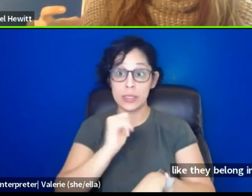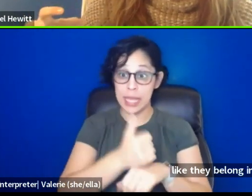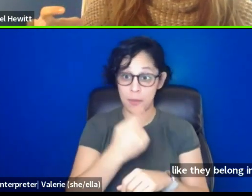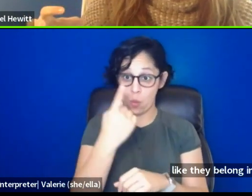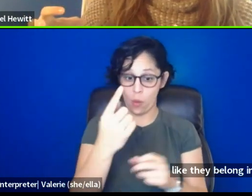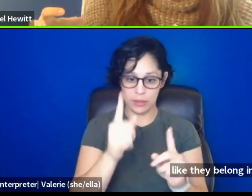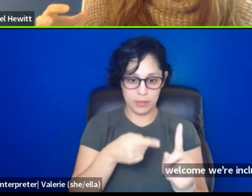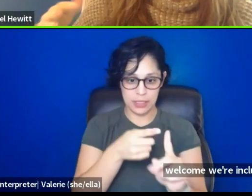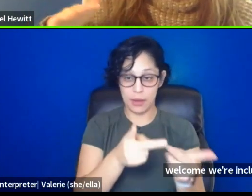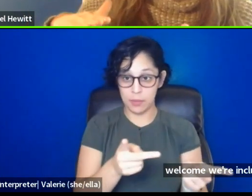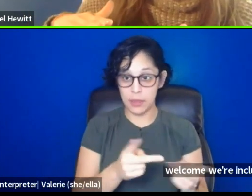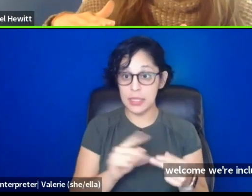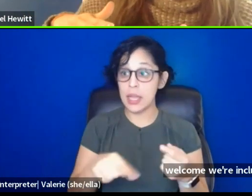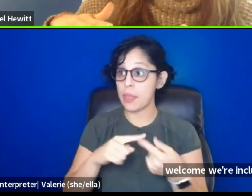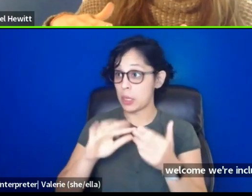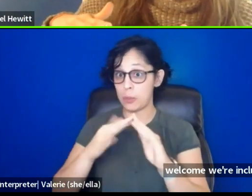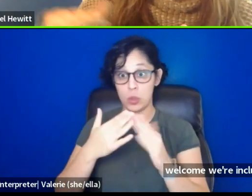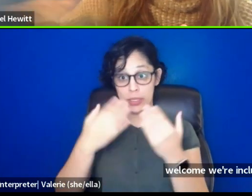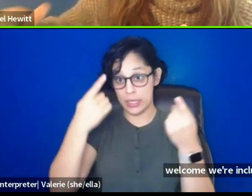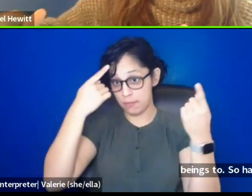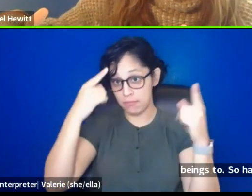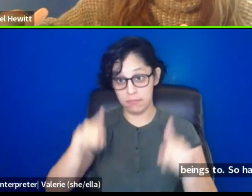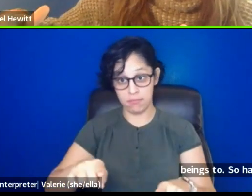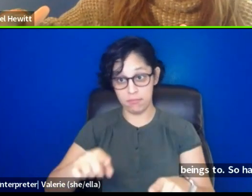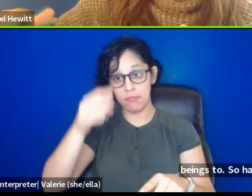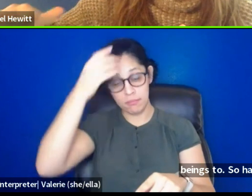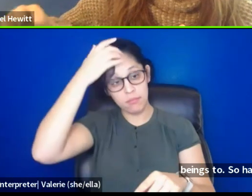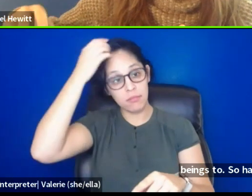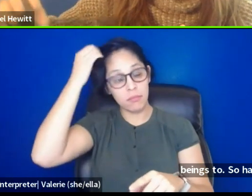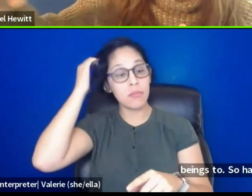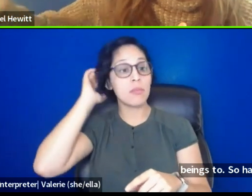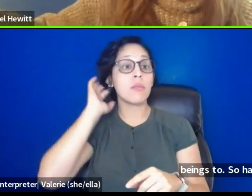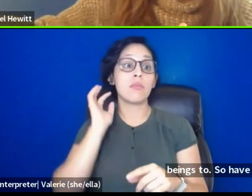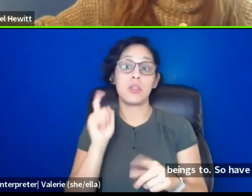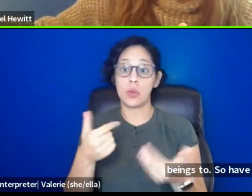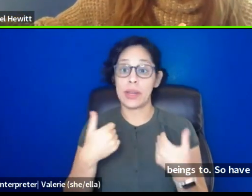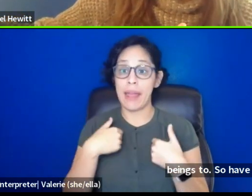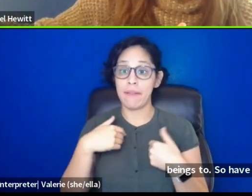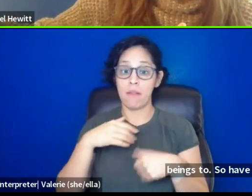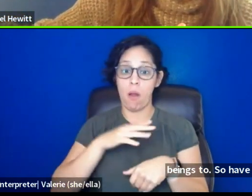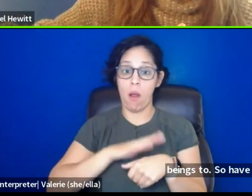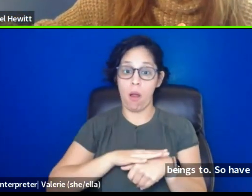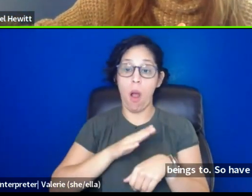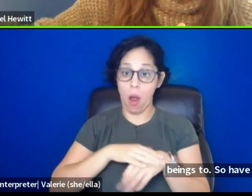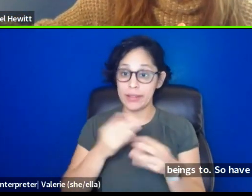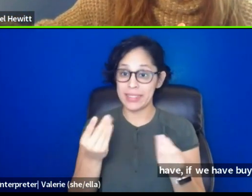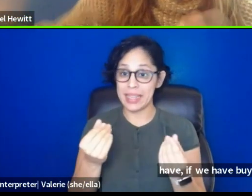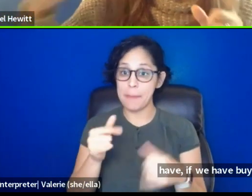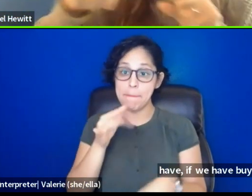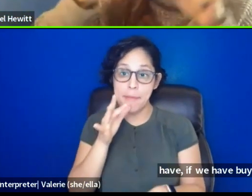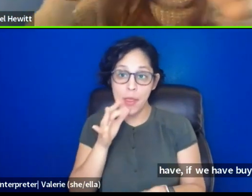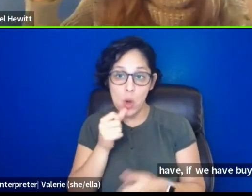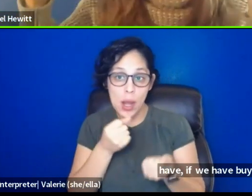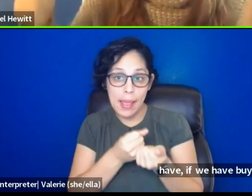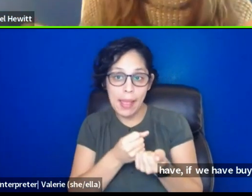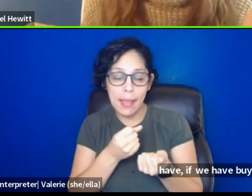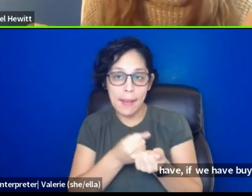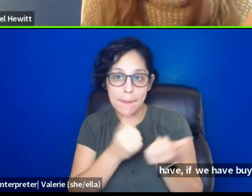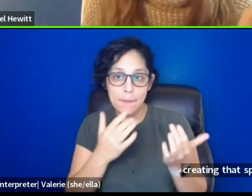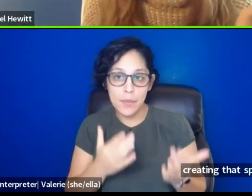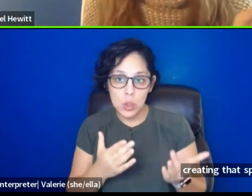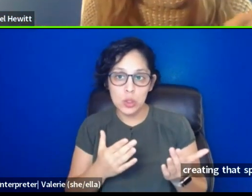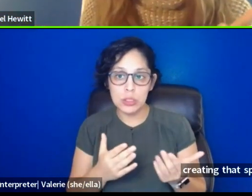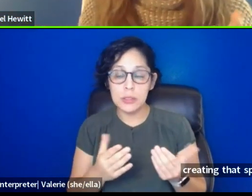we have buy-in from the community, usually by creating that space, you can even have onsite mother's helpers, um, which are easier if it's in the same room